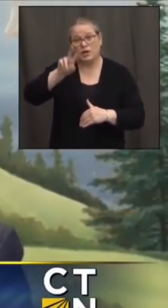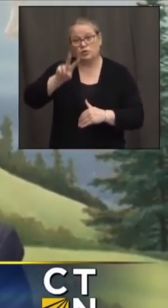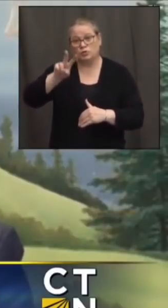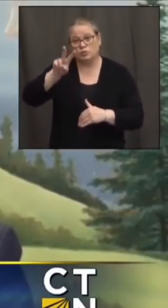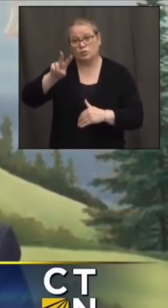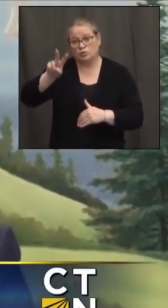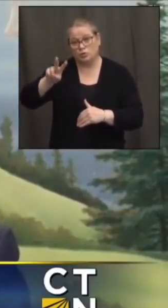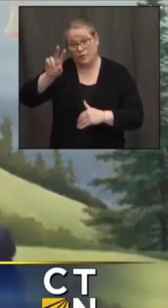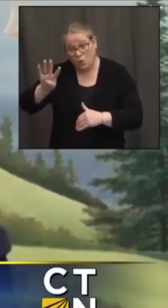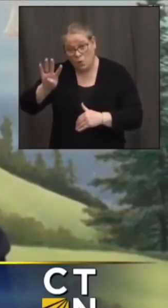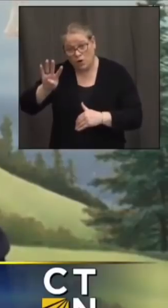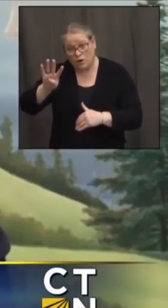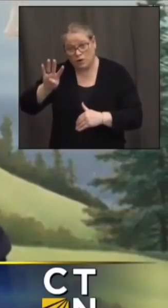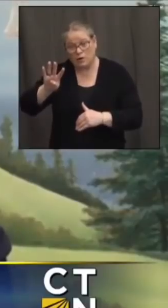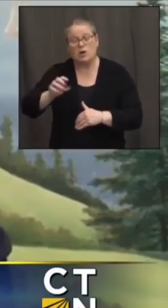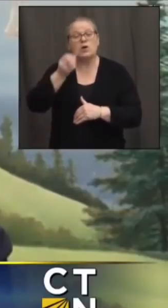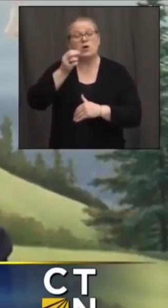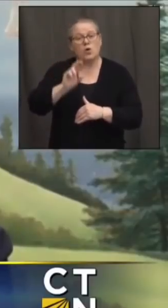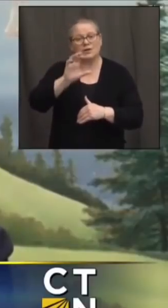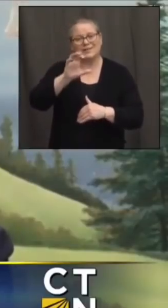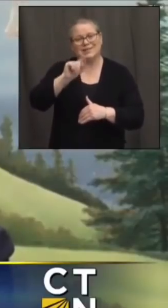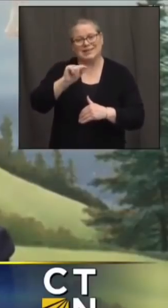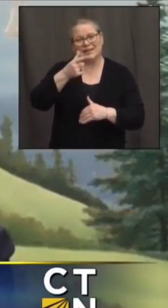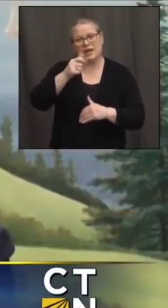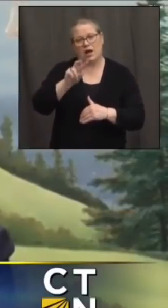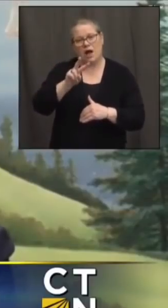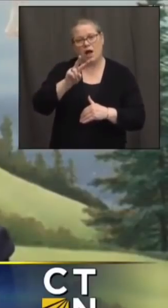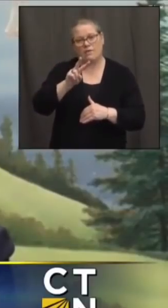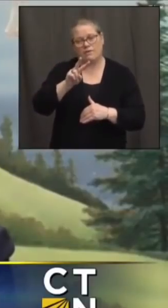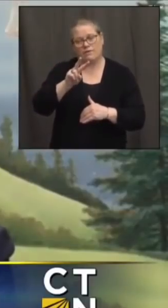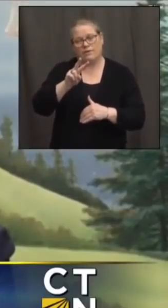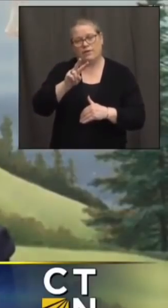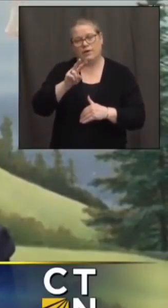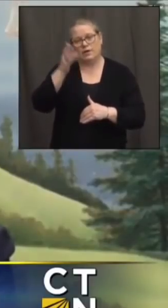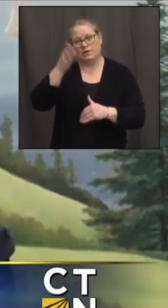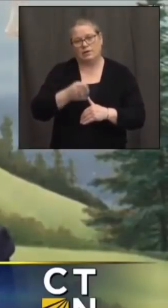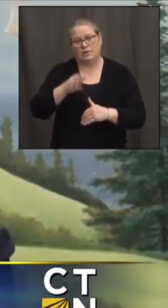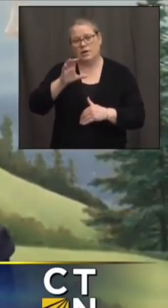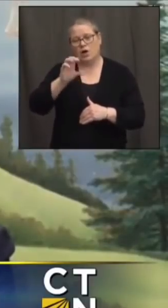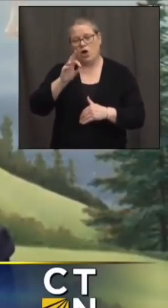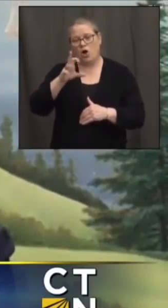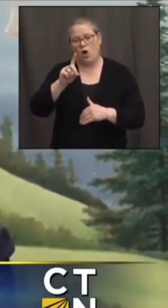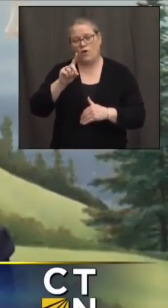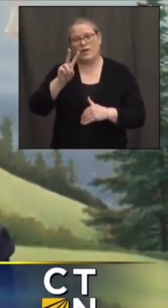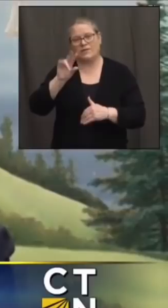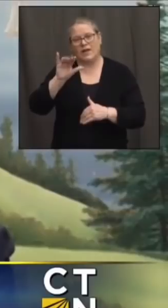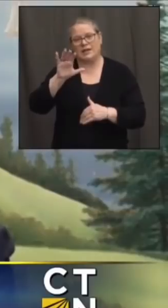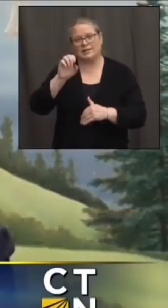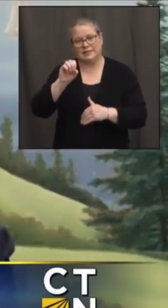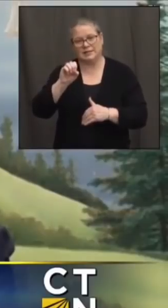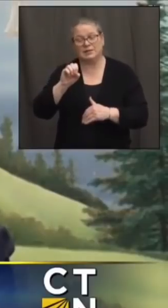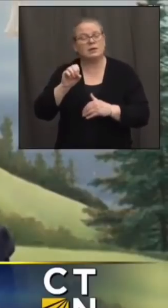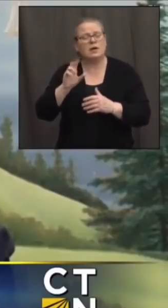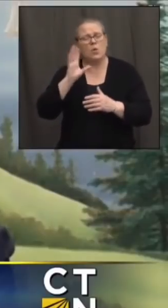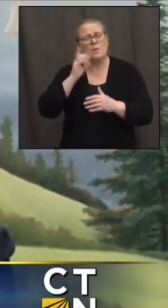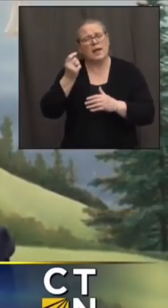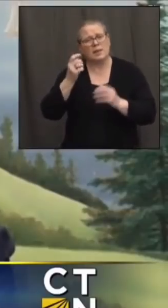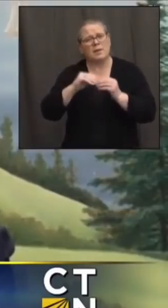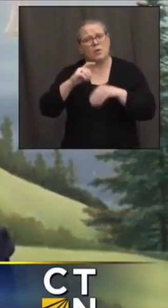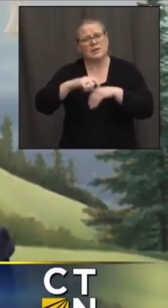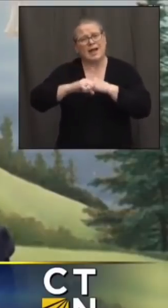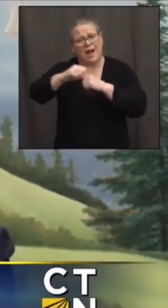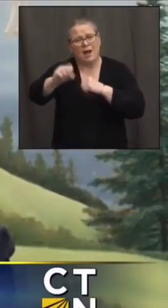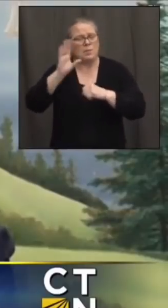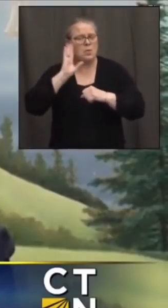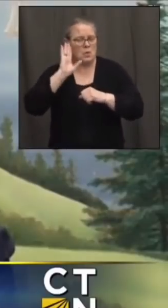or go to uh ct gov covet vaccine uh it's going to take a little bit longer but we're going to get there together hey thank you